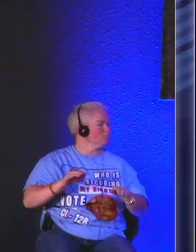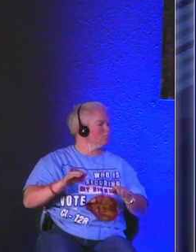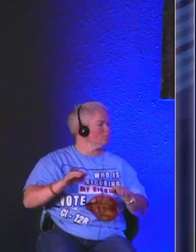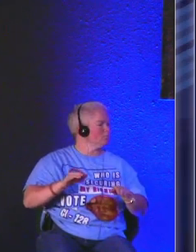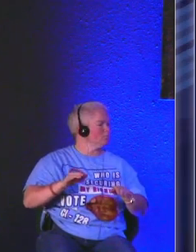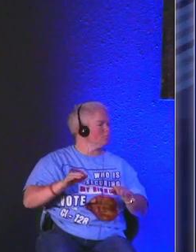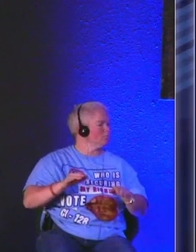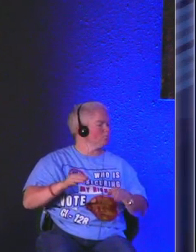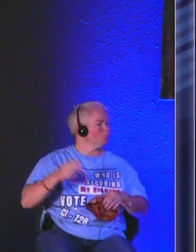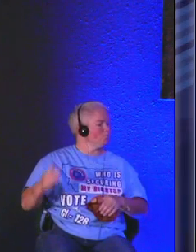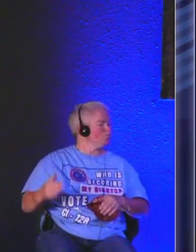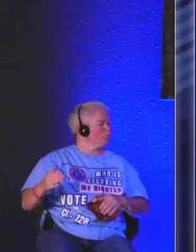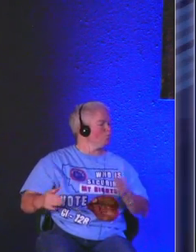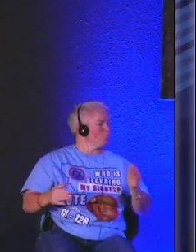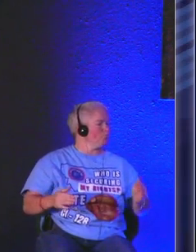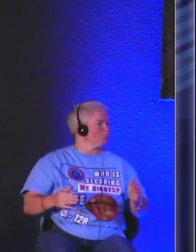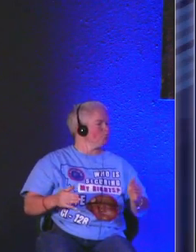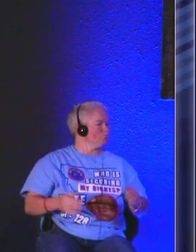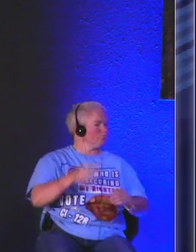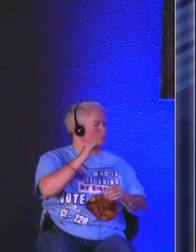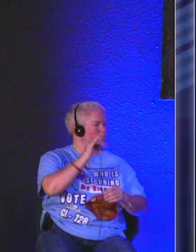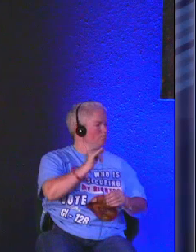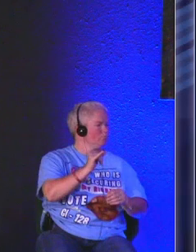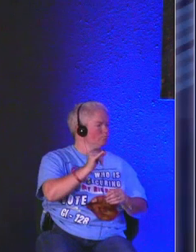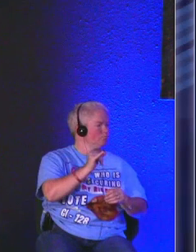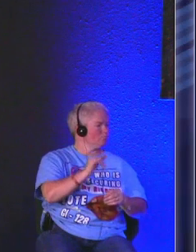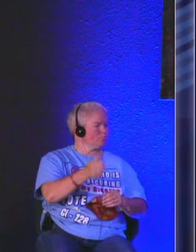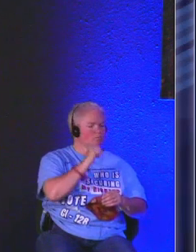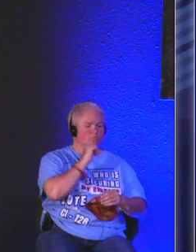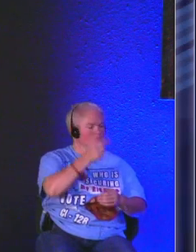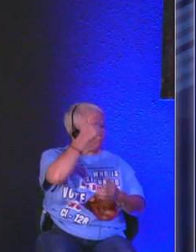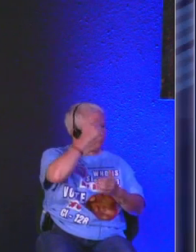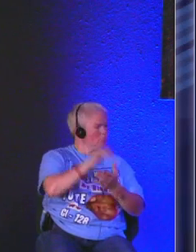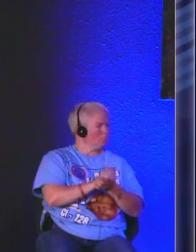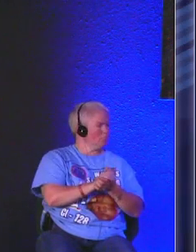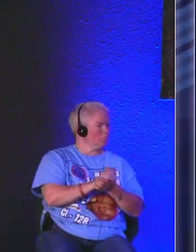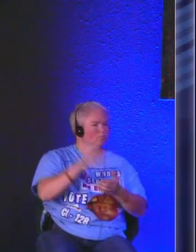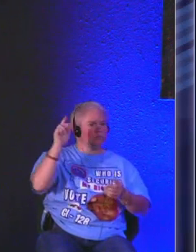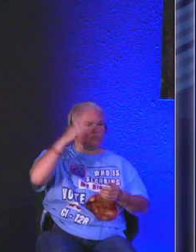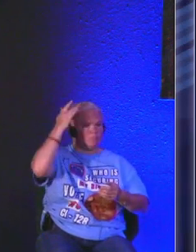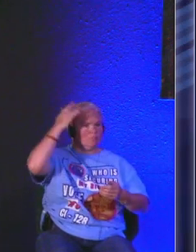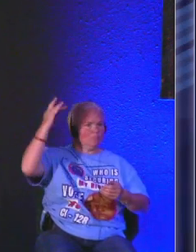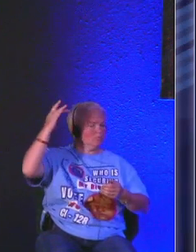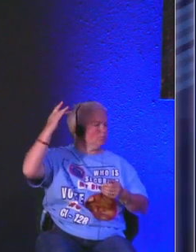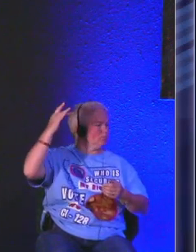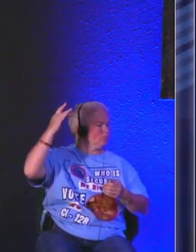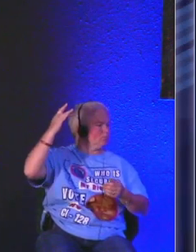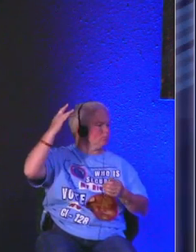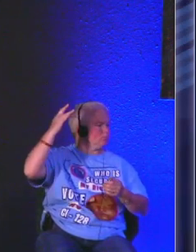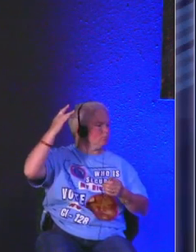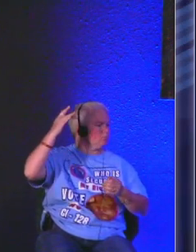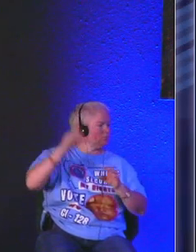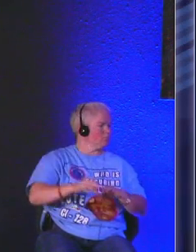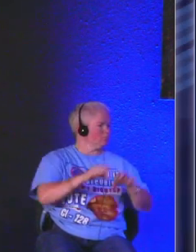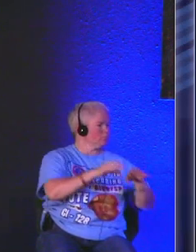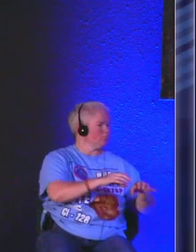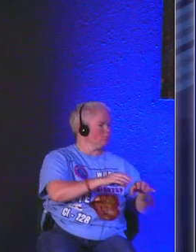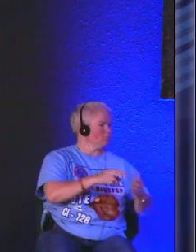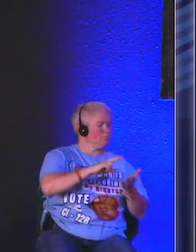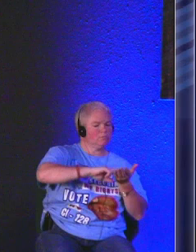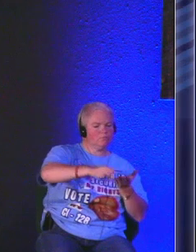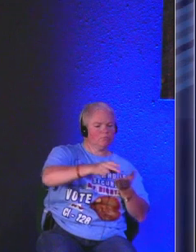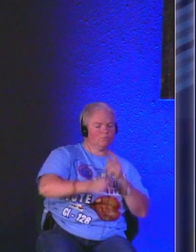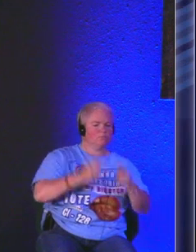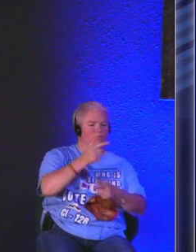just a quick side note here I for one I do not believe any politician or political movement is